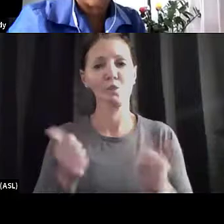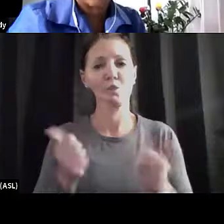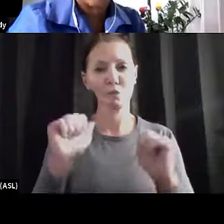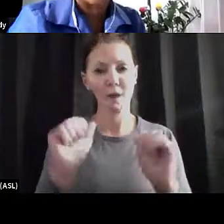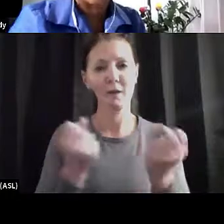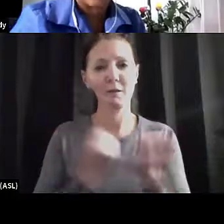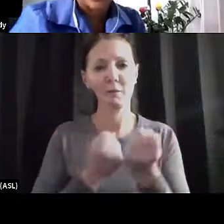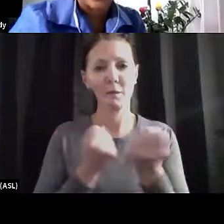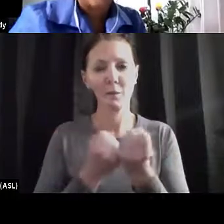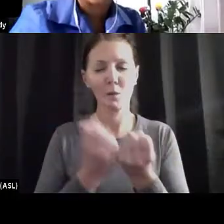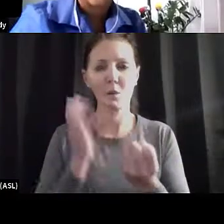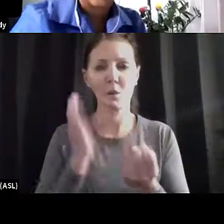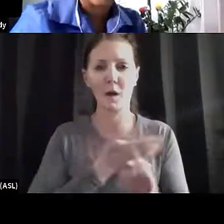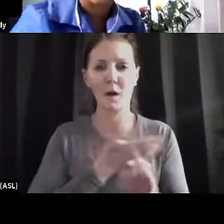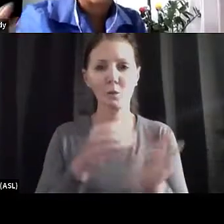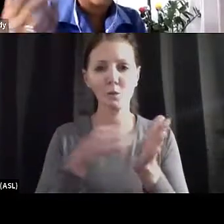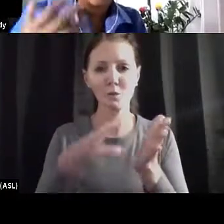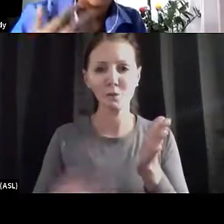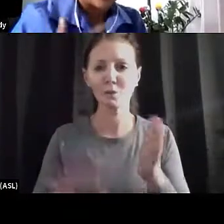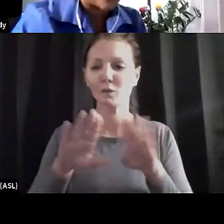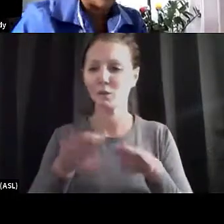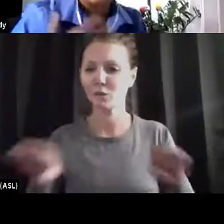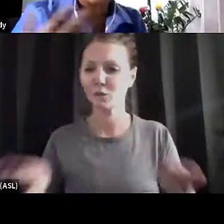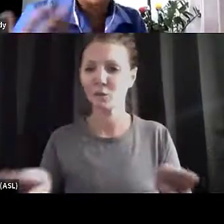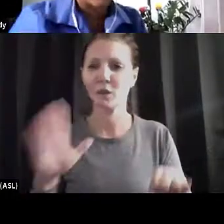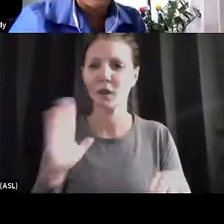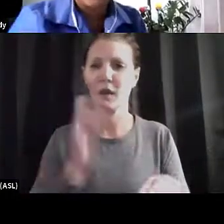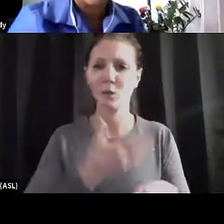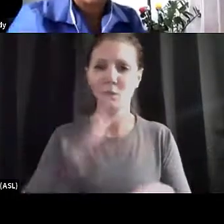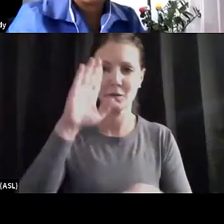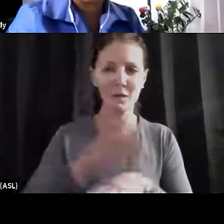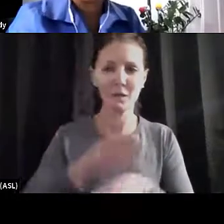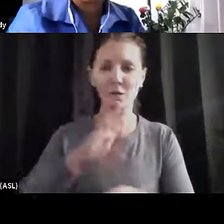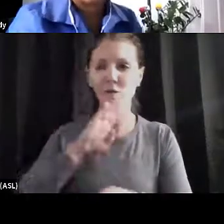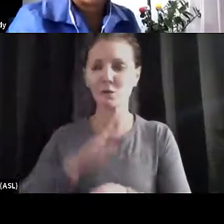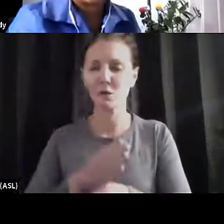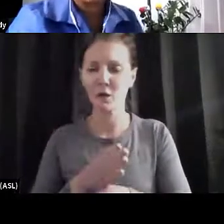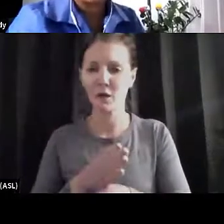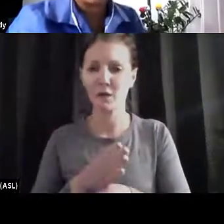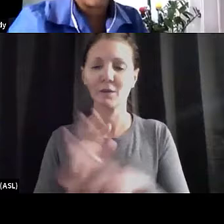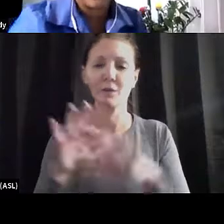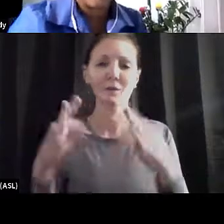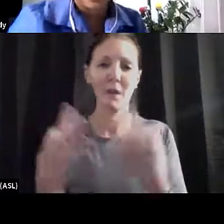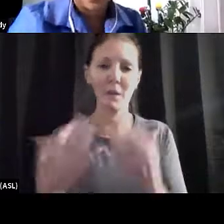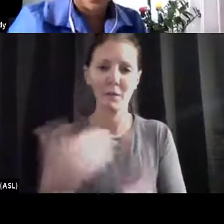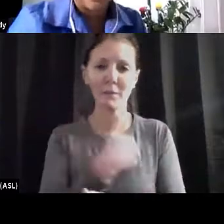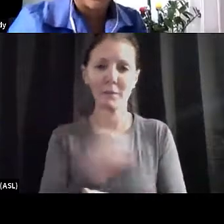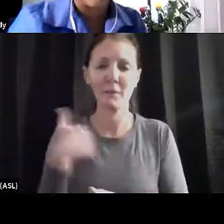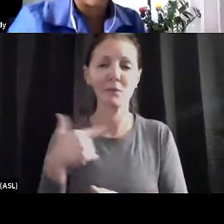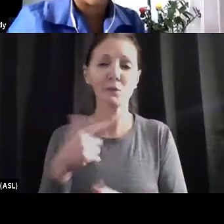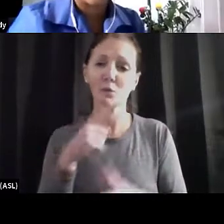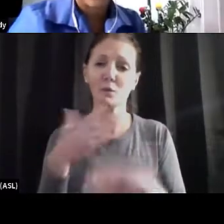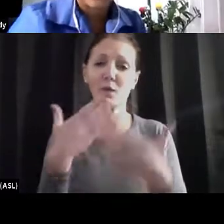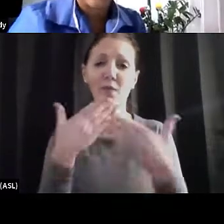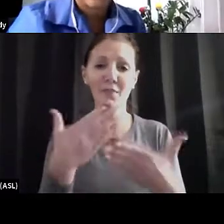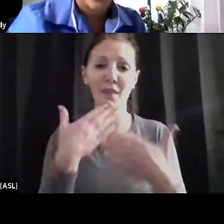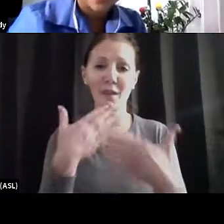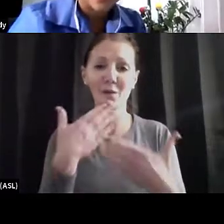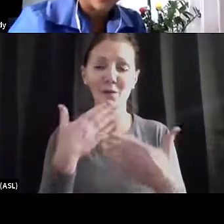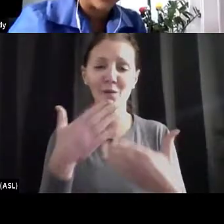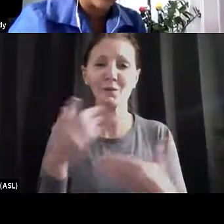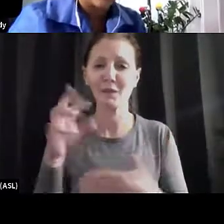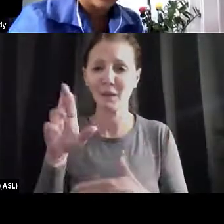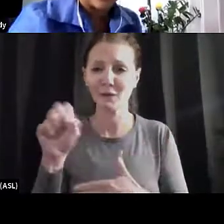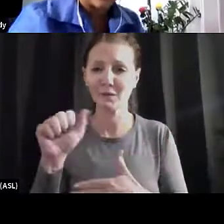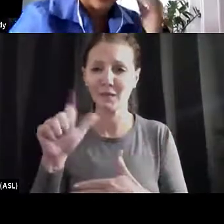support our students, our children, our sons, our daughters, our family members. So thank you to all of you. Dr. Salazar,